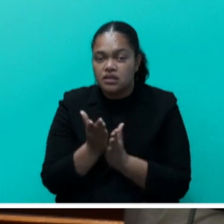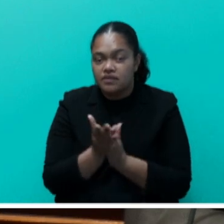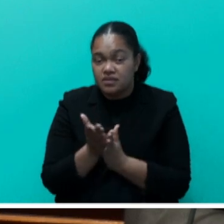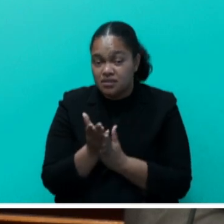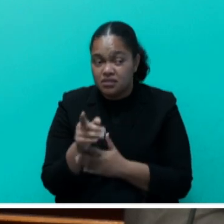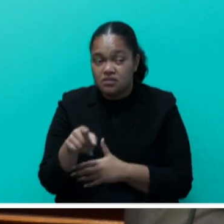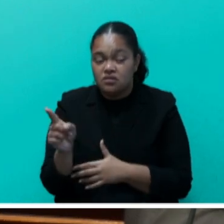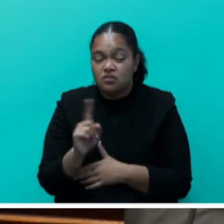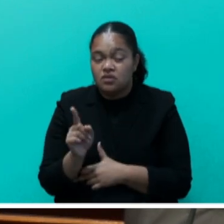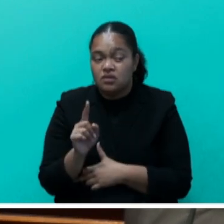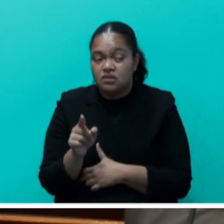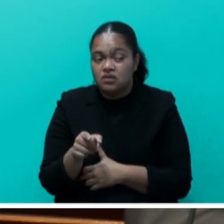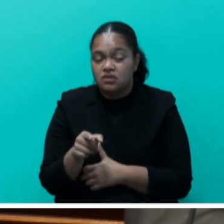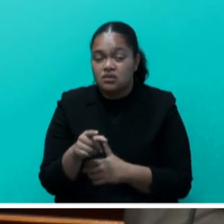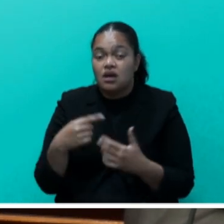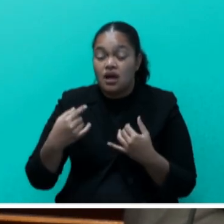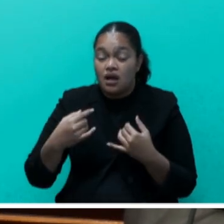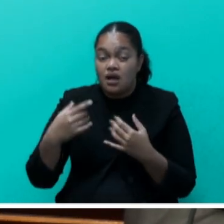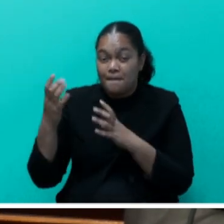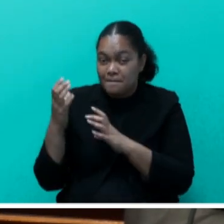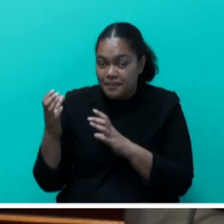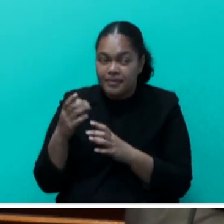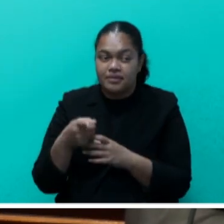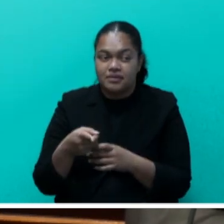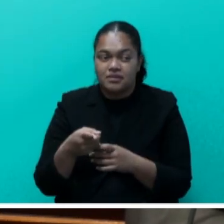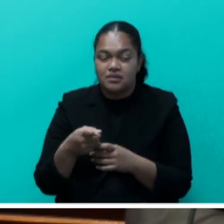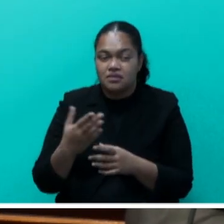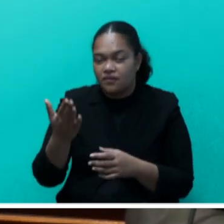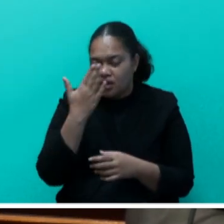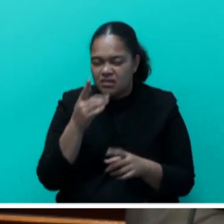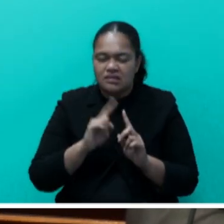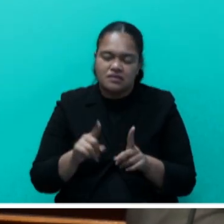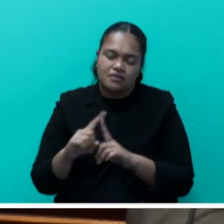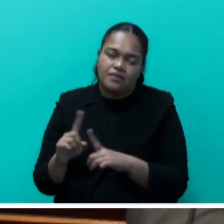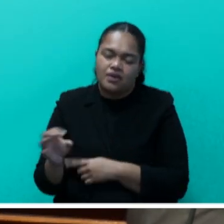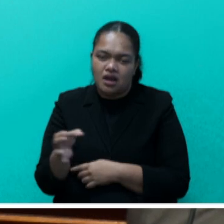aimed at addressing unsustainable debt burdens faced by many small islands.